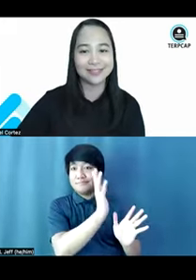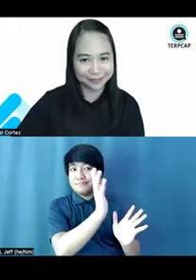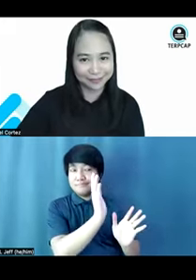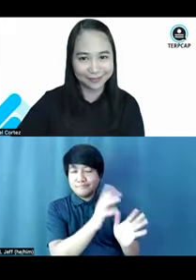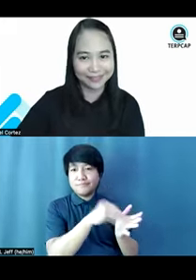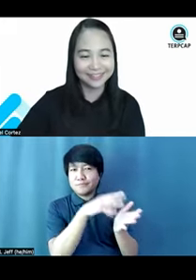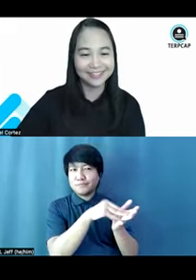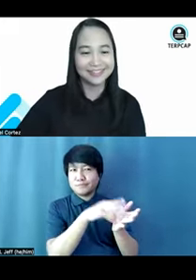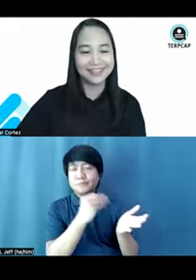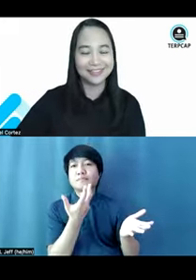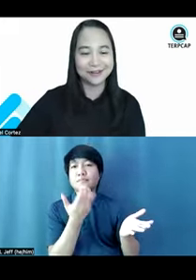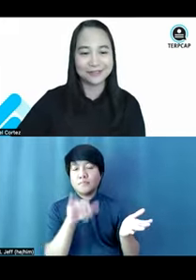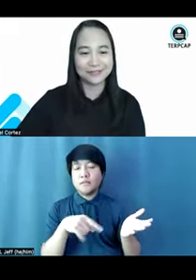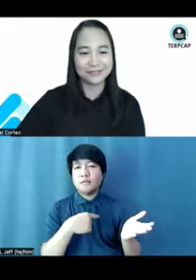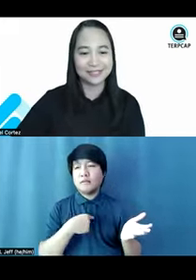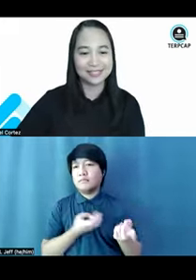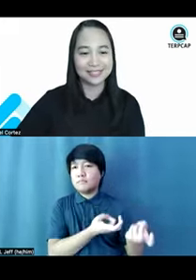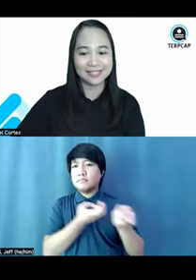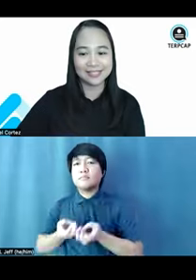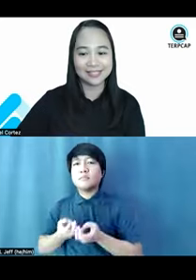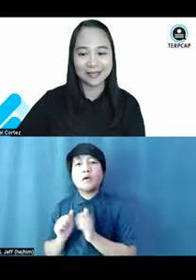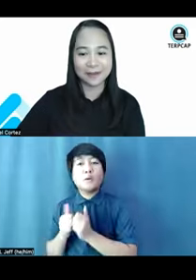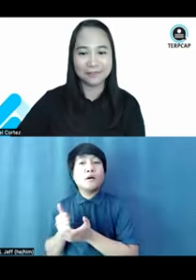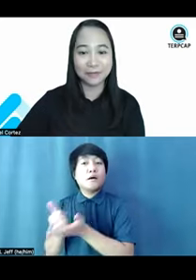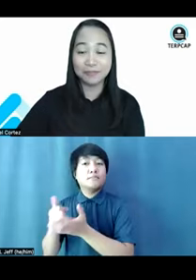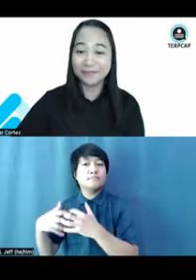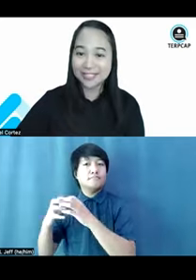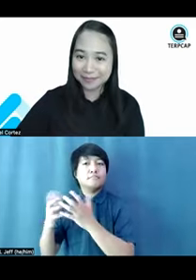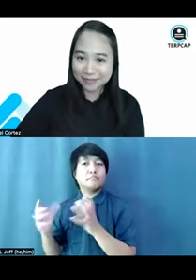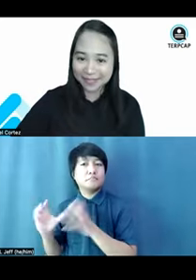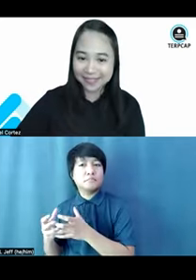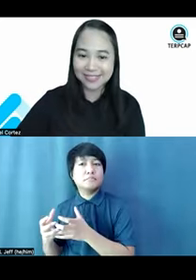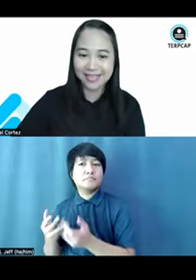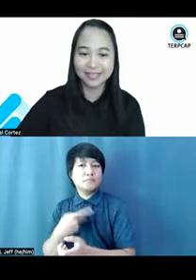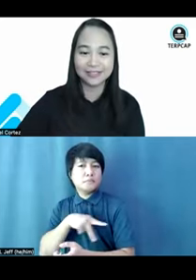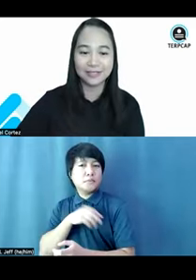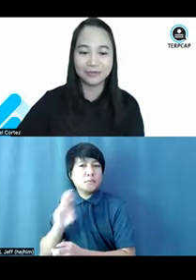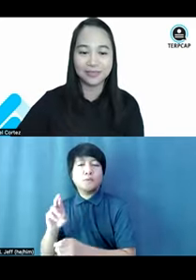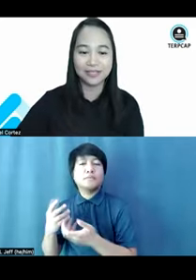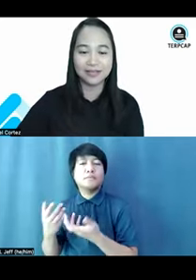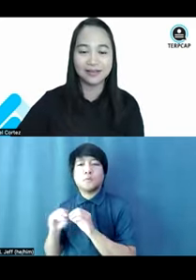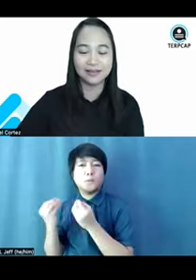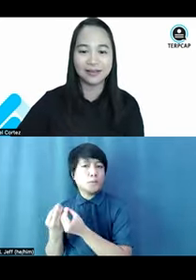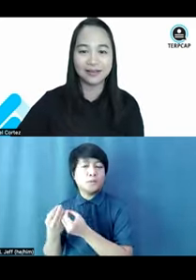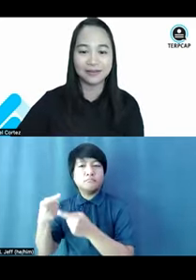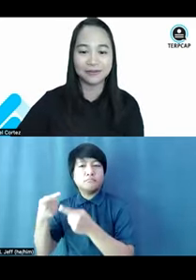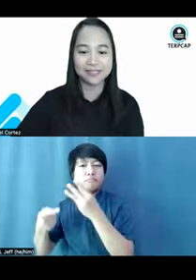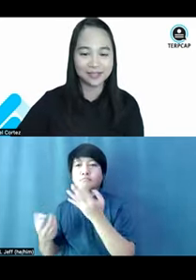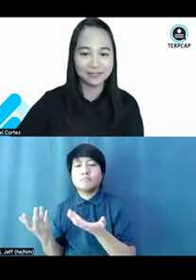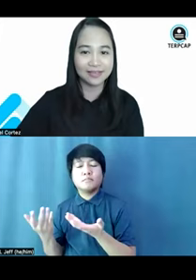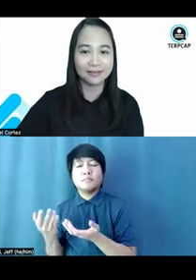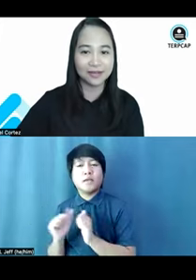is accessible. There you go. So this is, um, you'll be given 10 minutes and you'll be, uh,